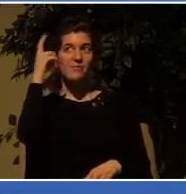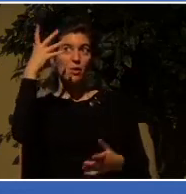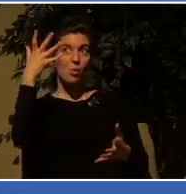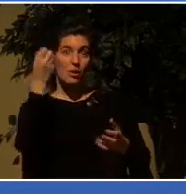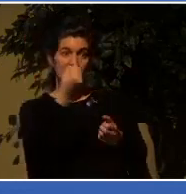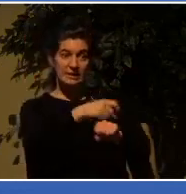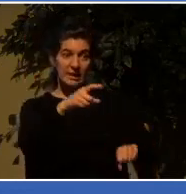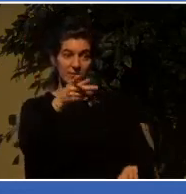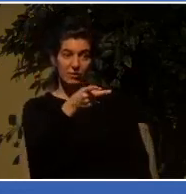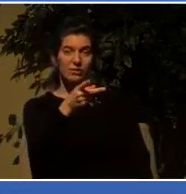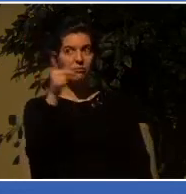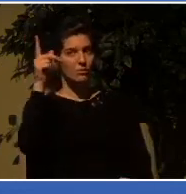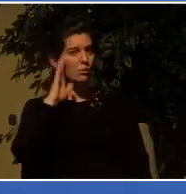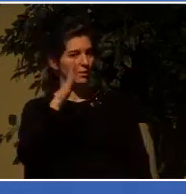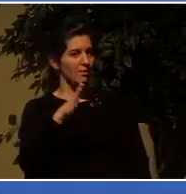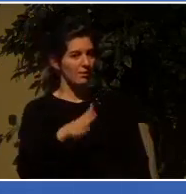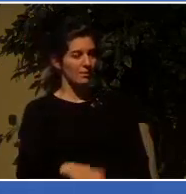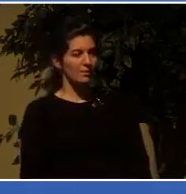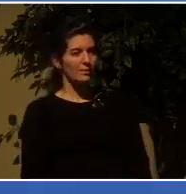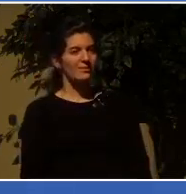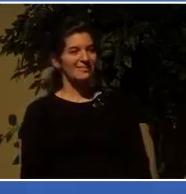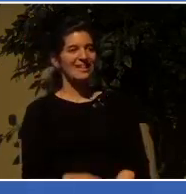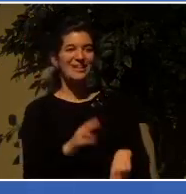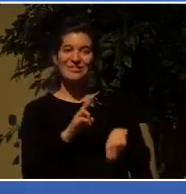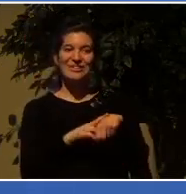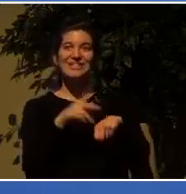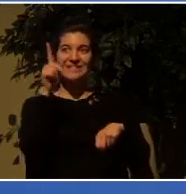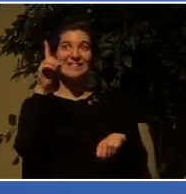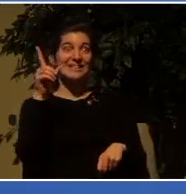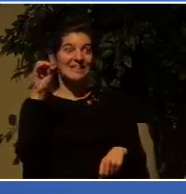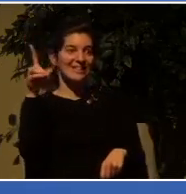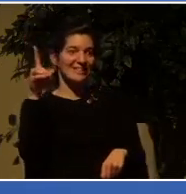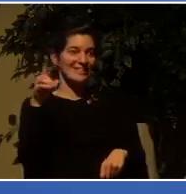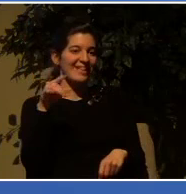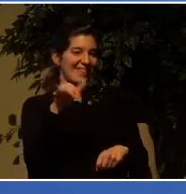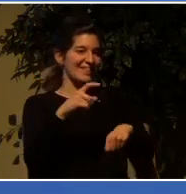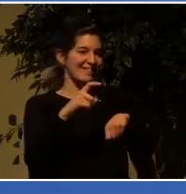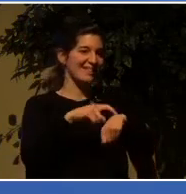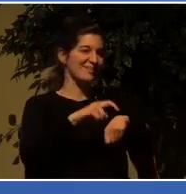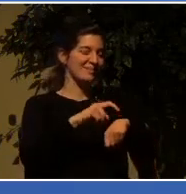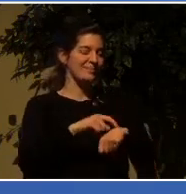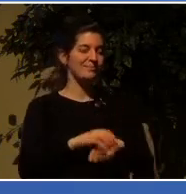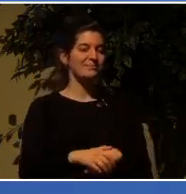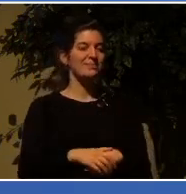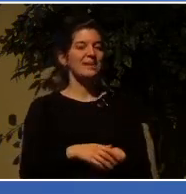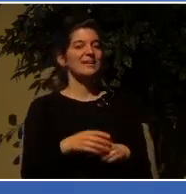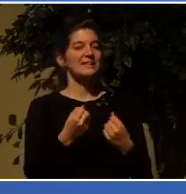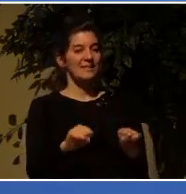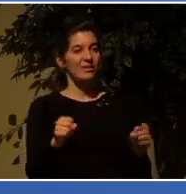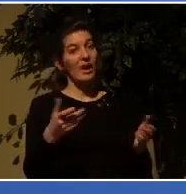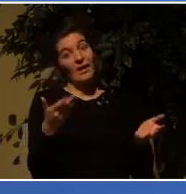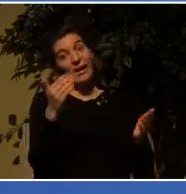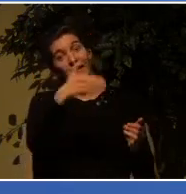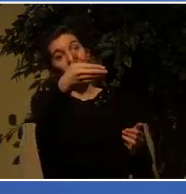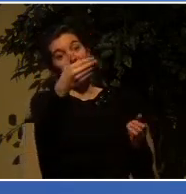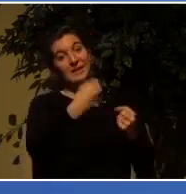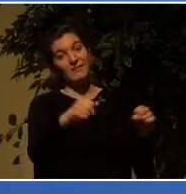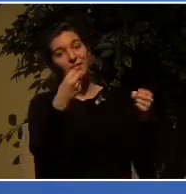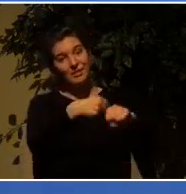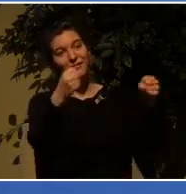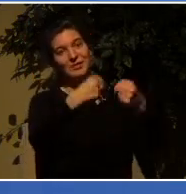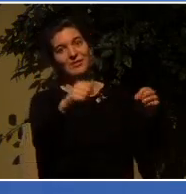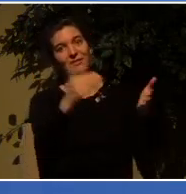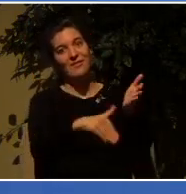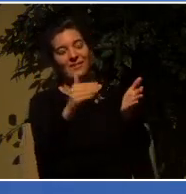And, of course, in this particular instance, he did, as he did many times for Paul in his ministry. He's able to say